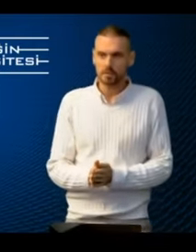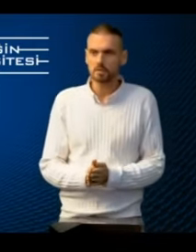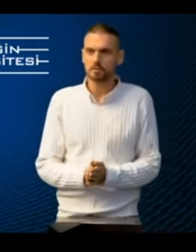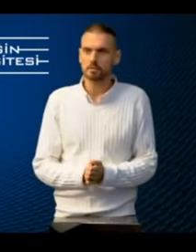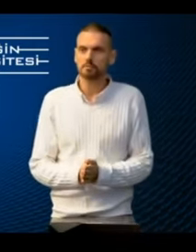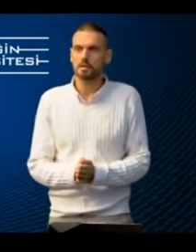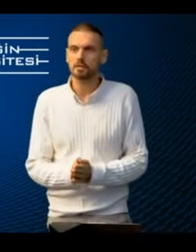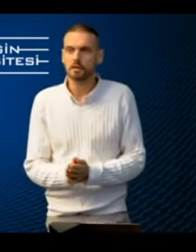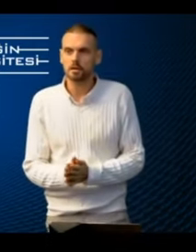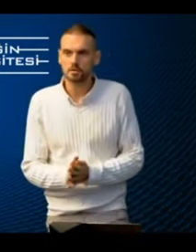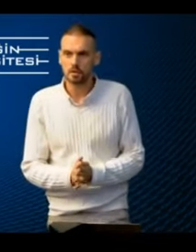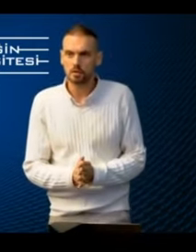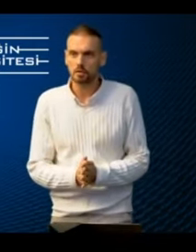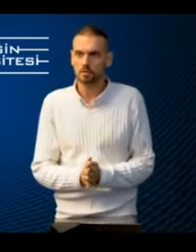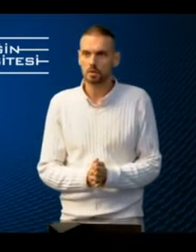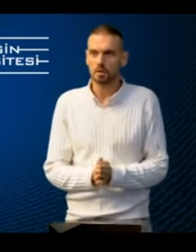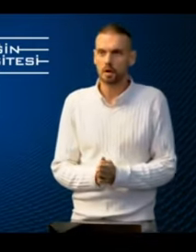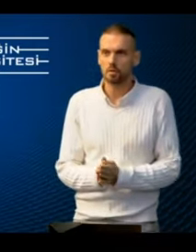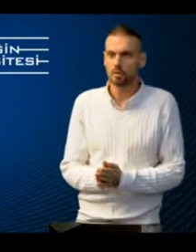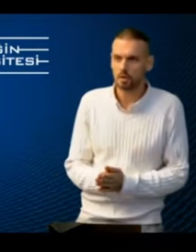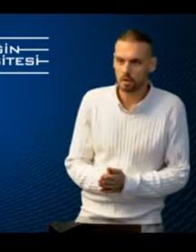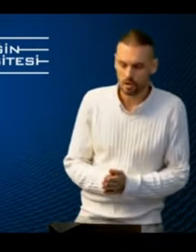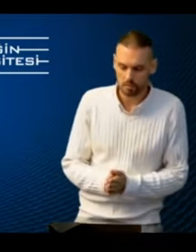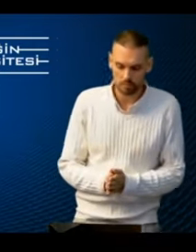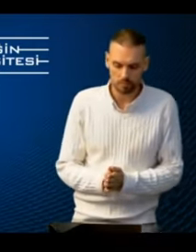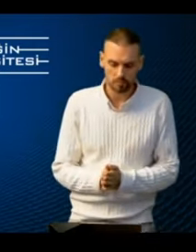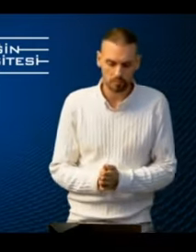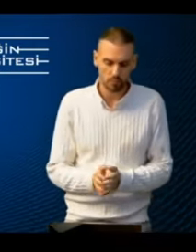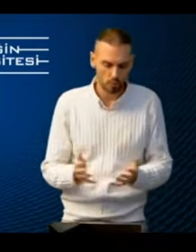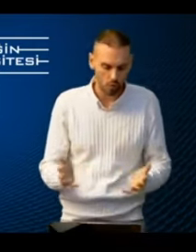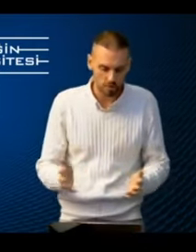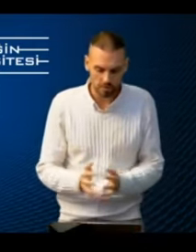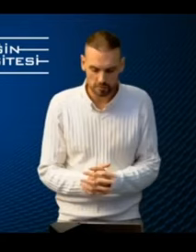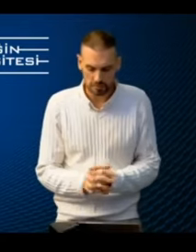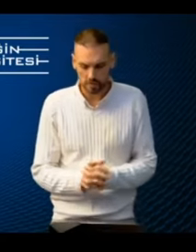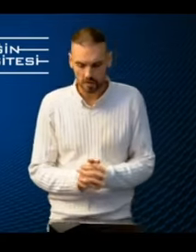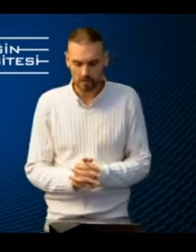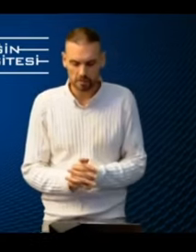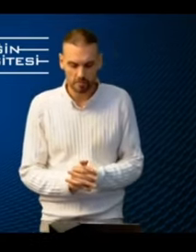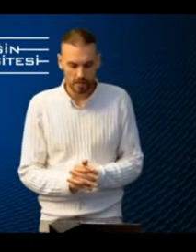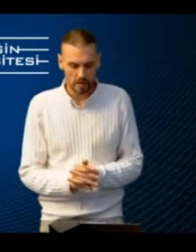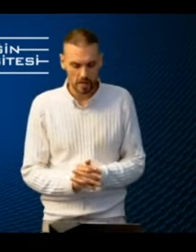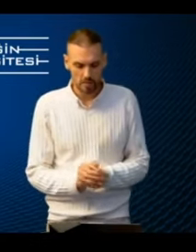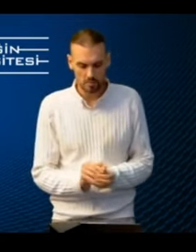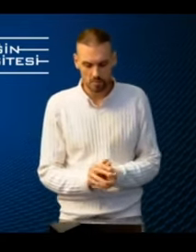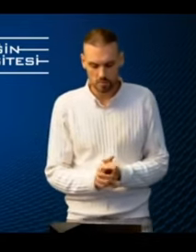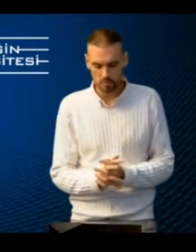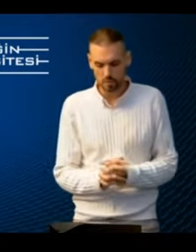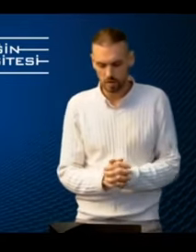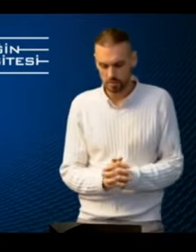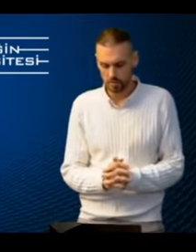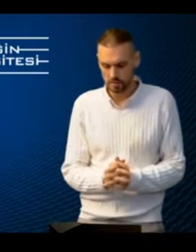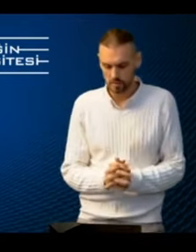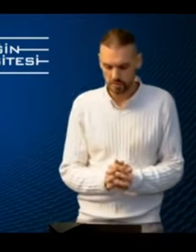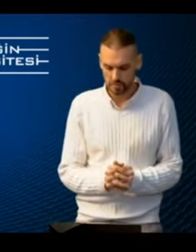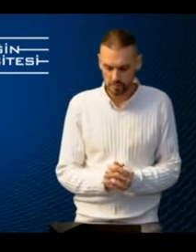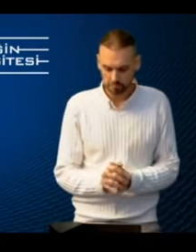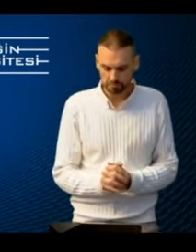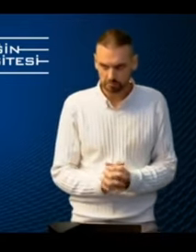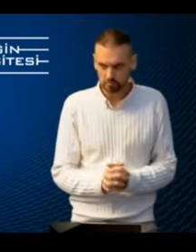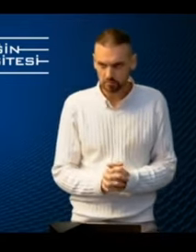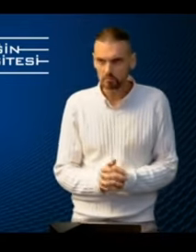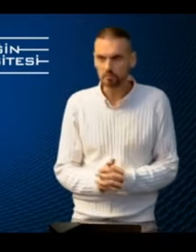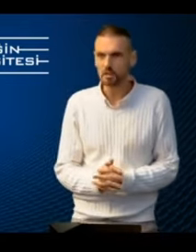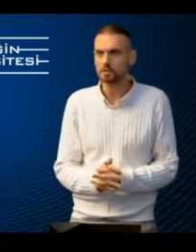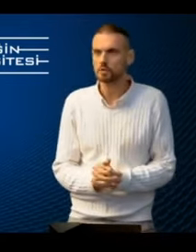So is, in a nutshell, what our project aims to deliver.